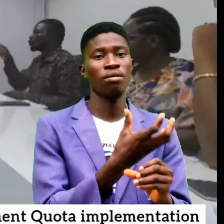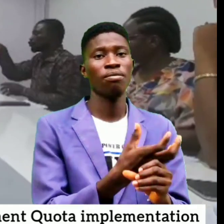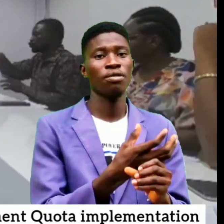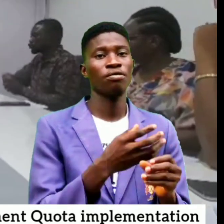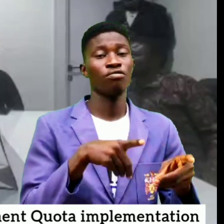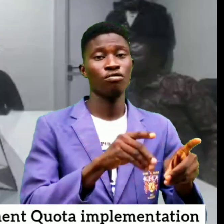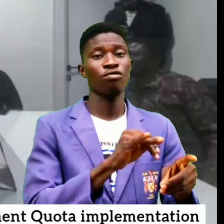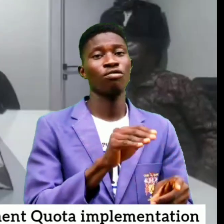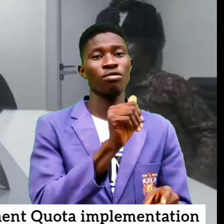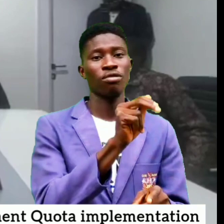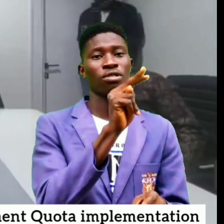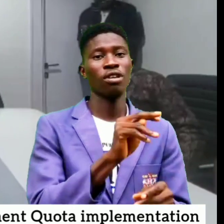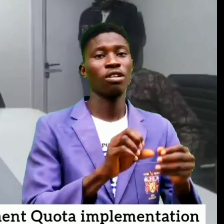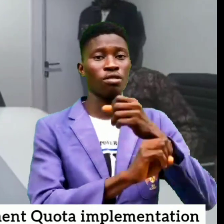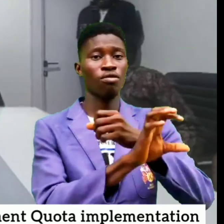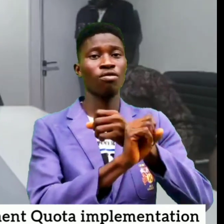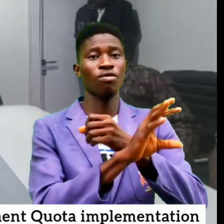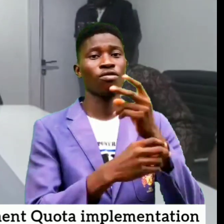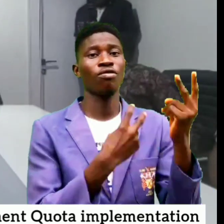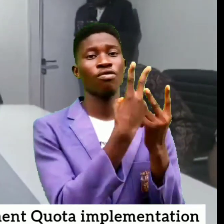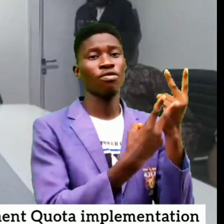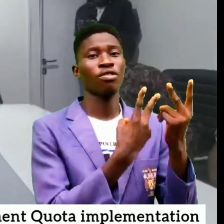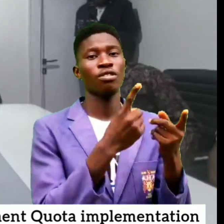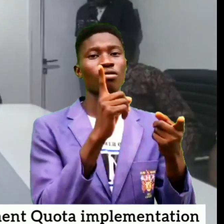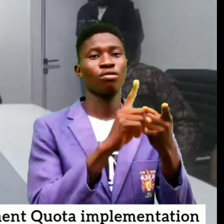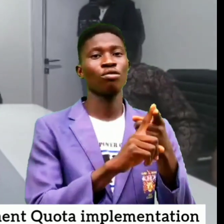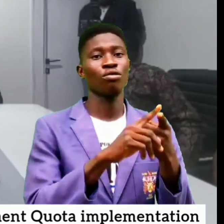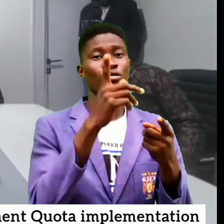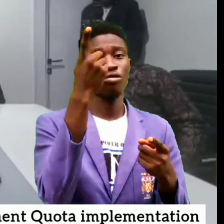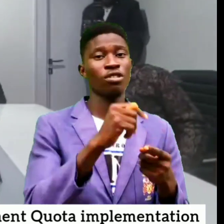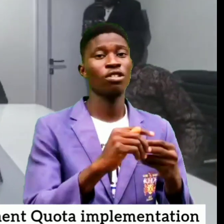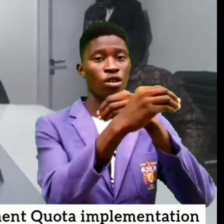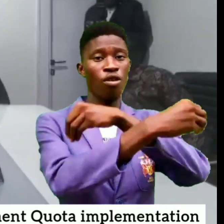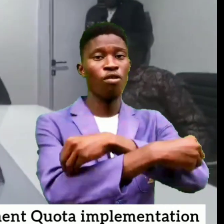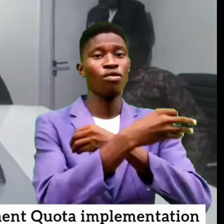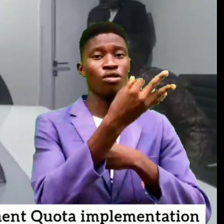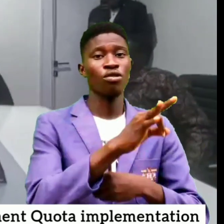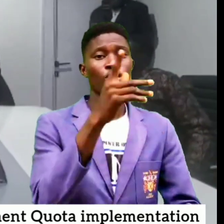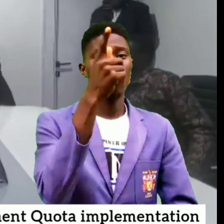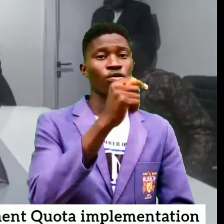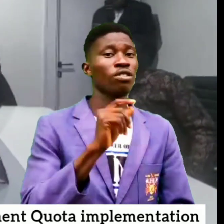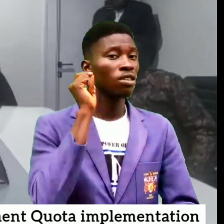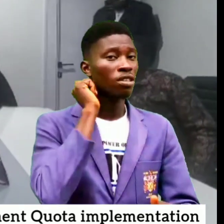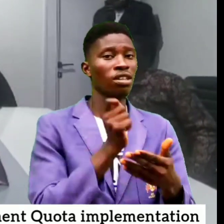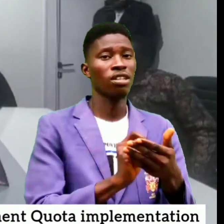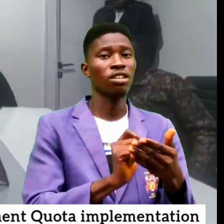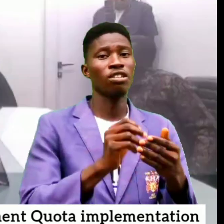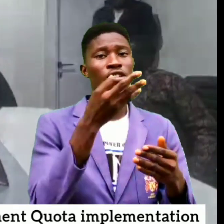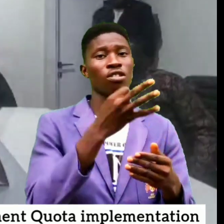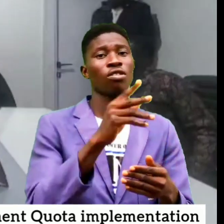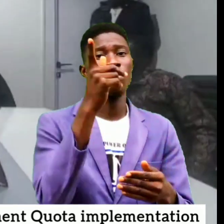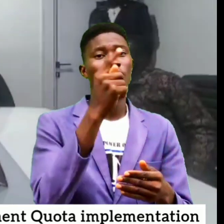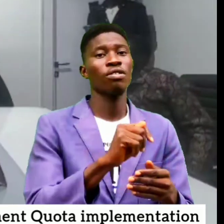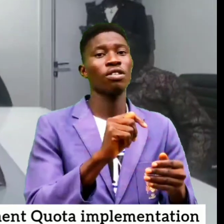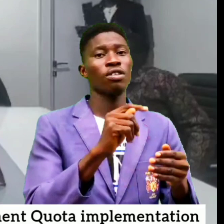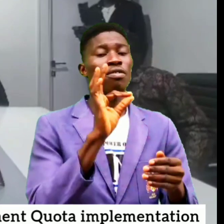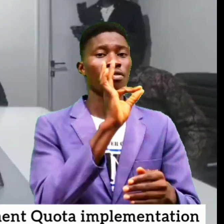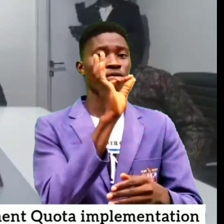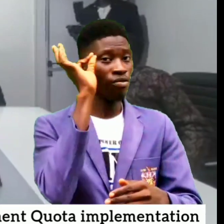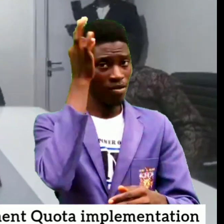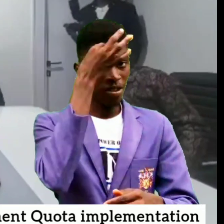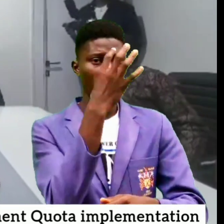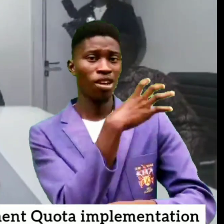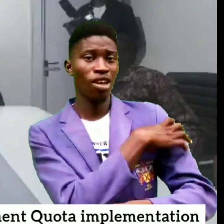during an advocate services to the office of the mandate secretary of the federal capital